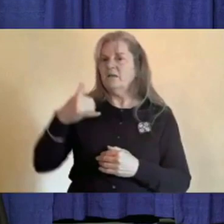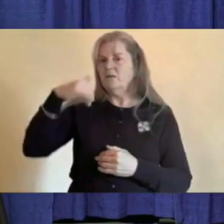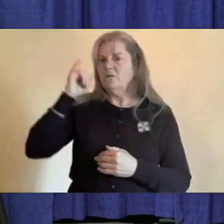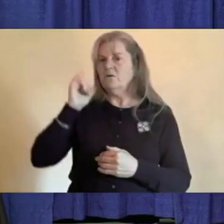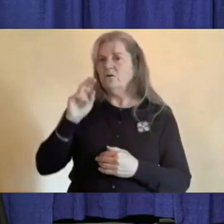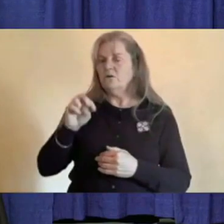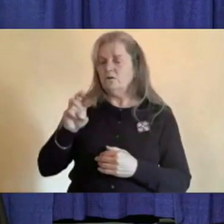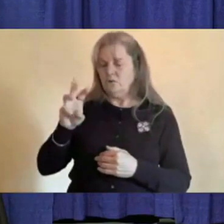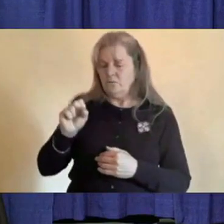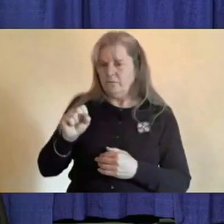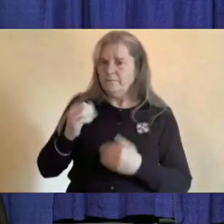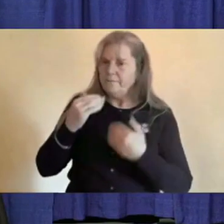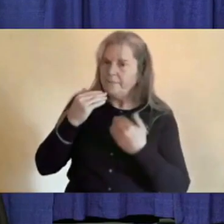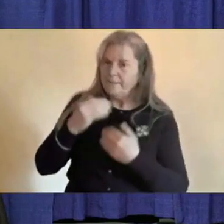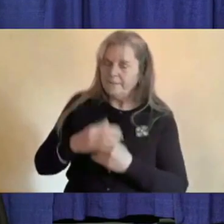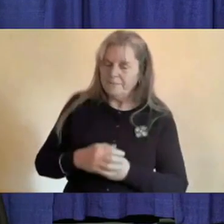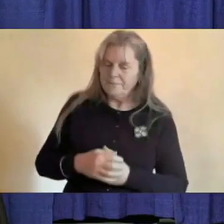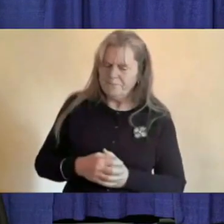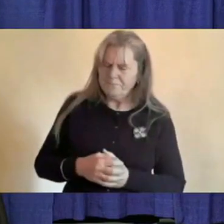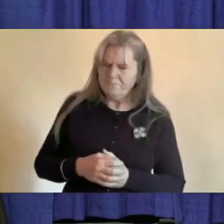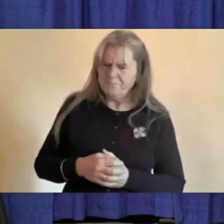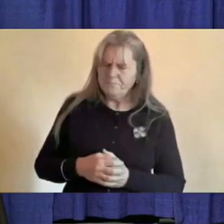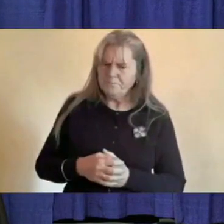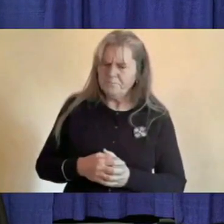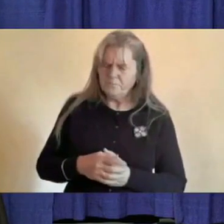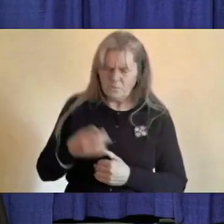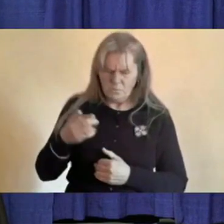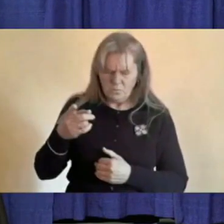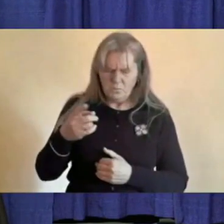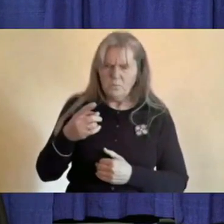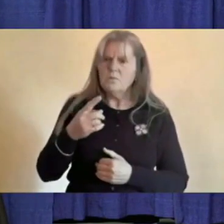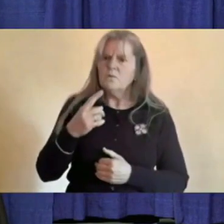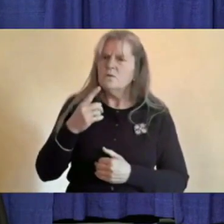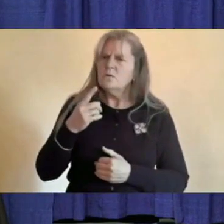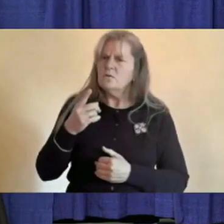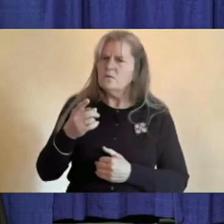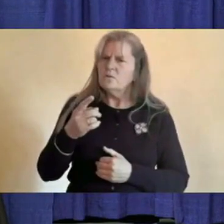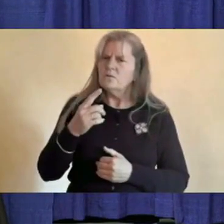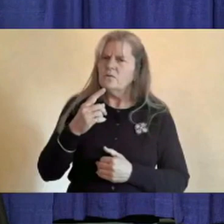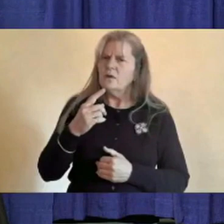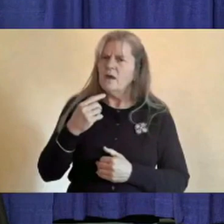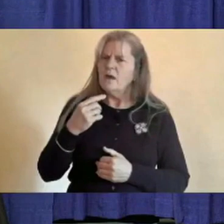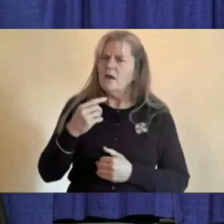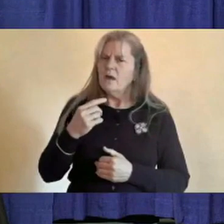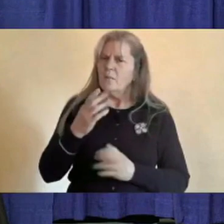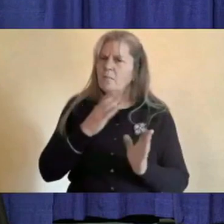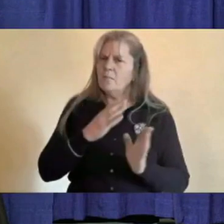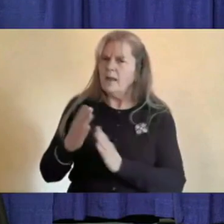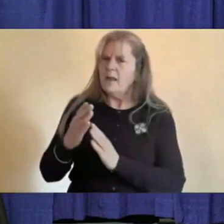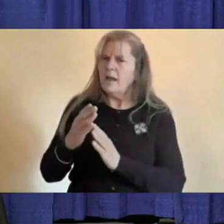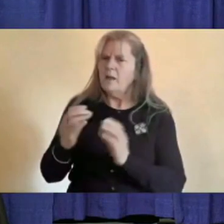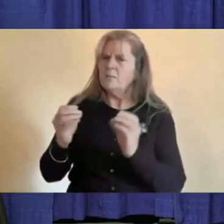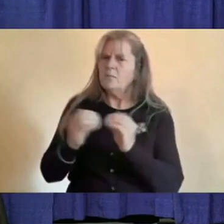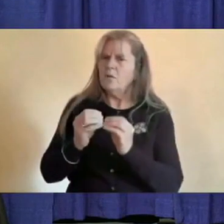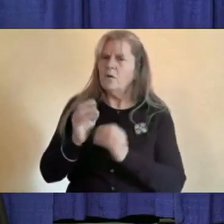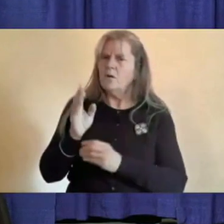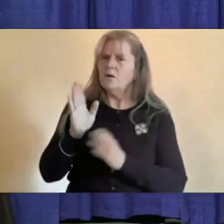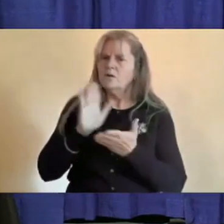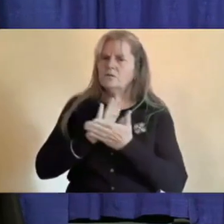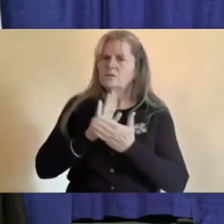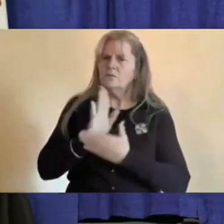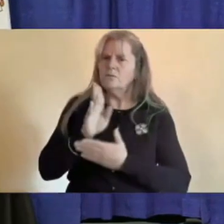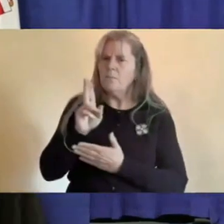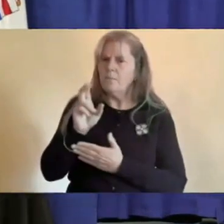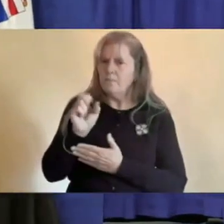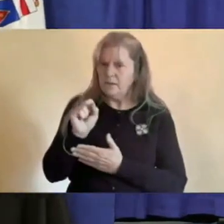I know there was a plan recently to obtain a couple new buses for school buses. I'm wondering if there's an update